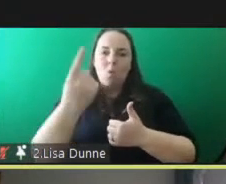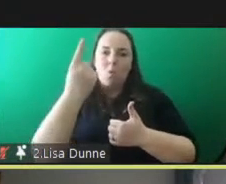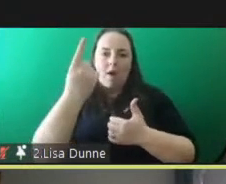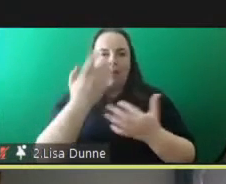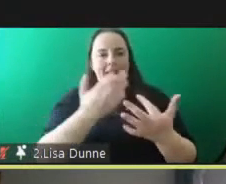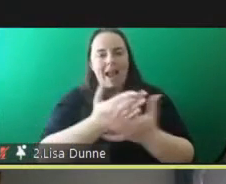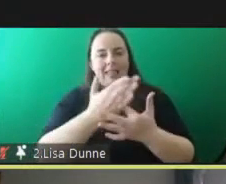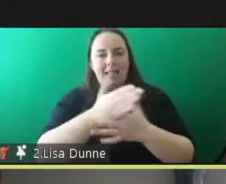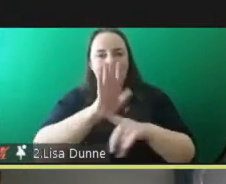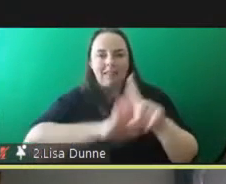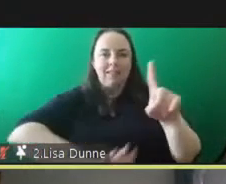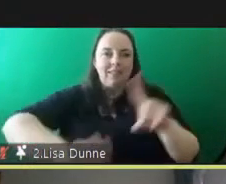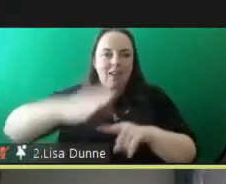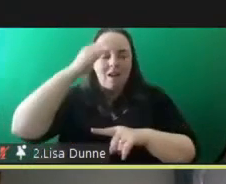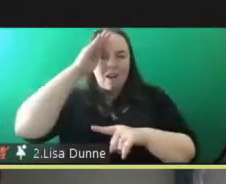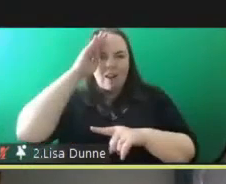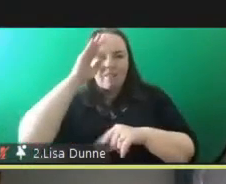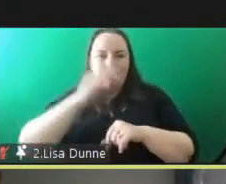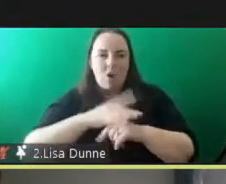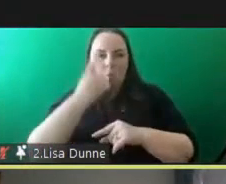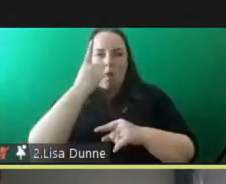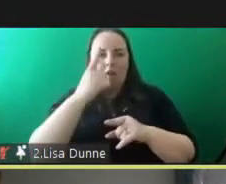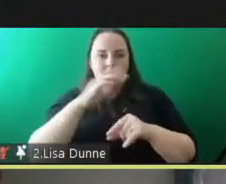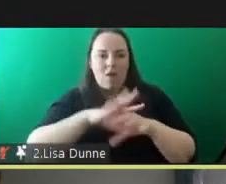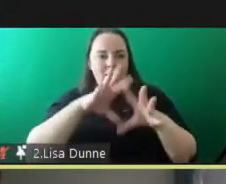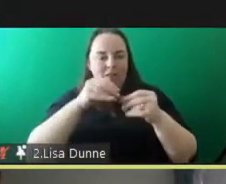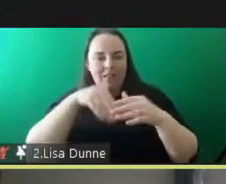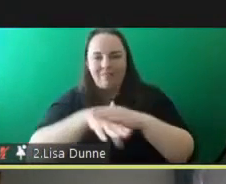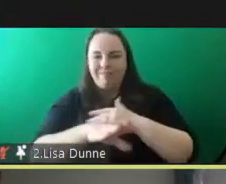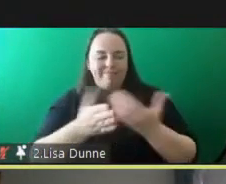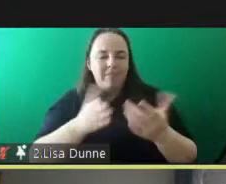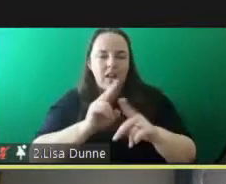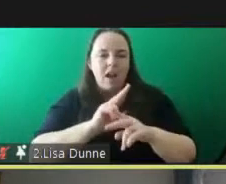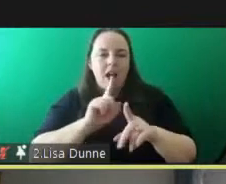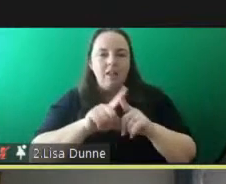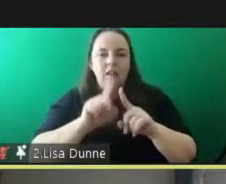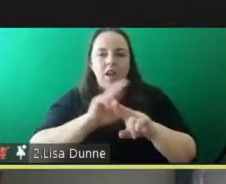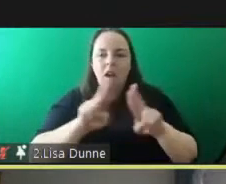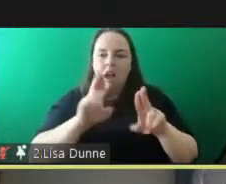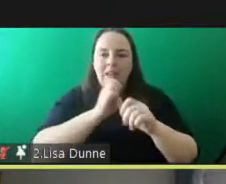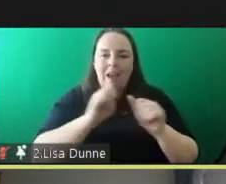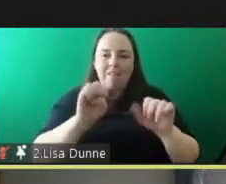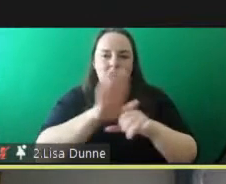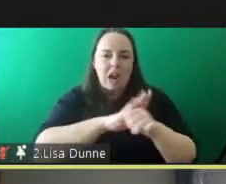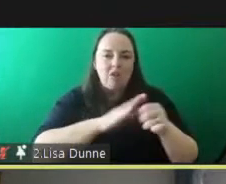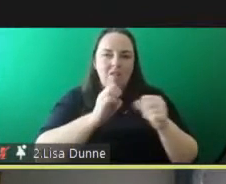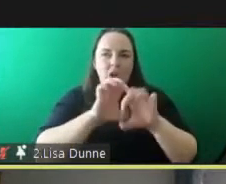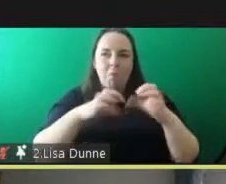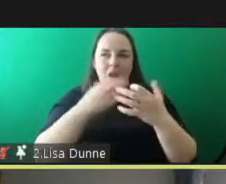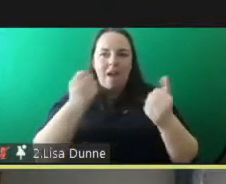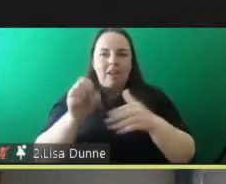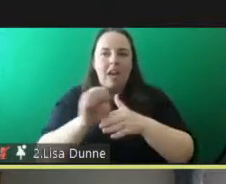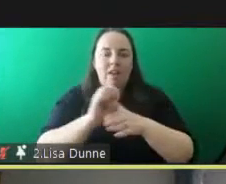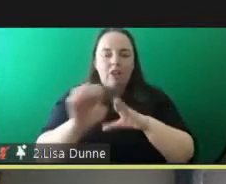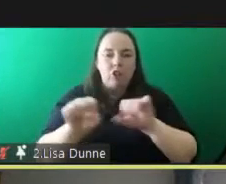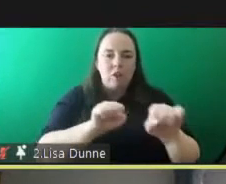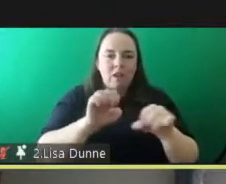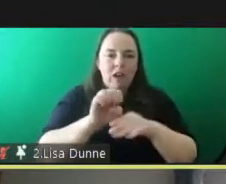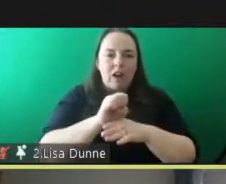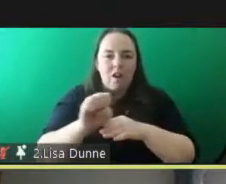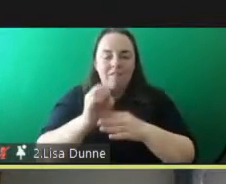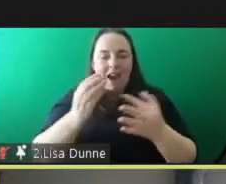across the country um not every area and every community has sufficient services or access to the services